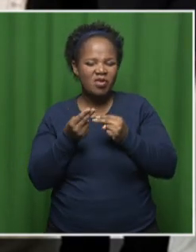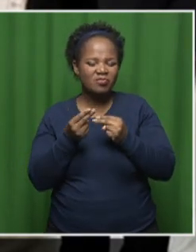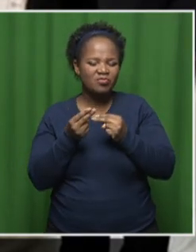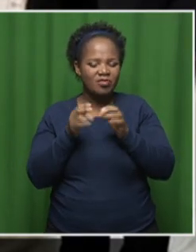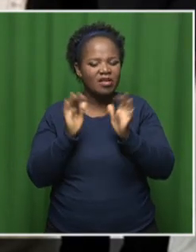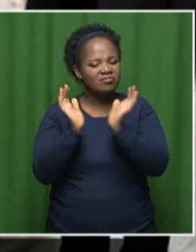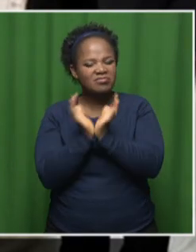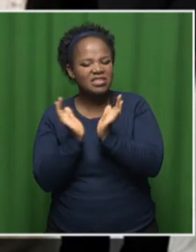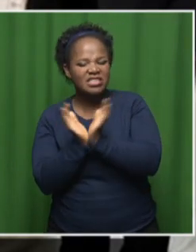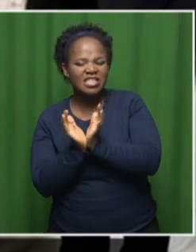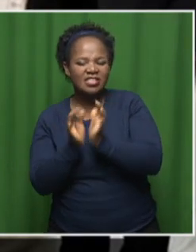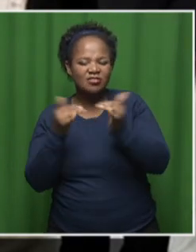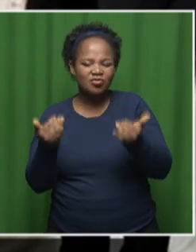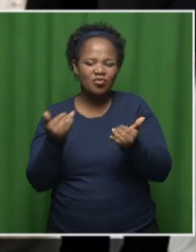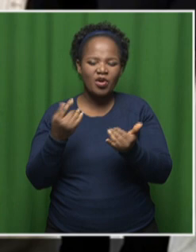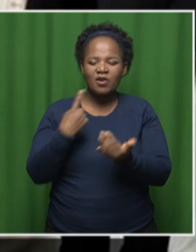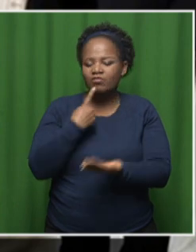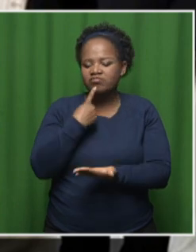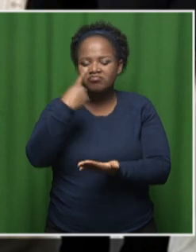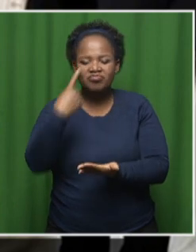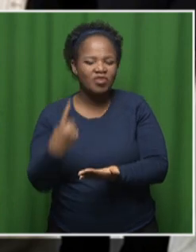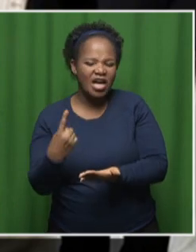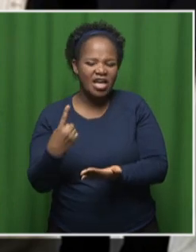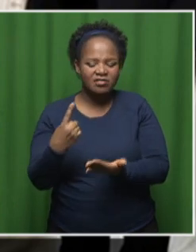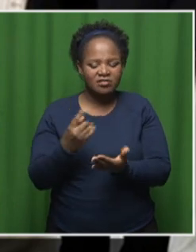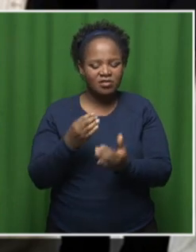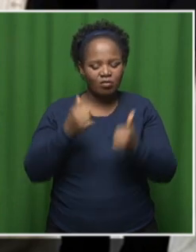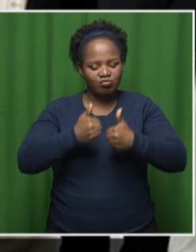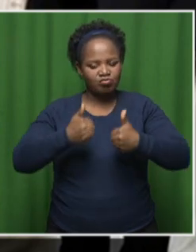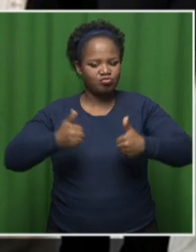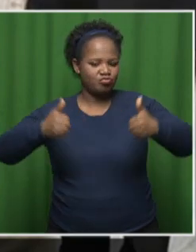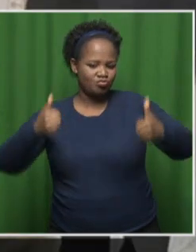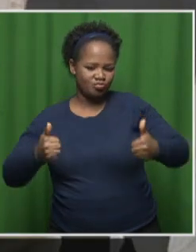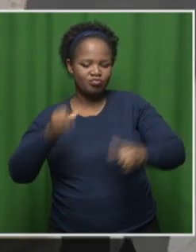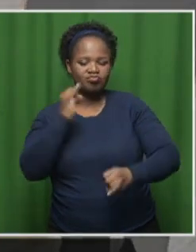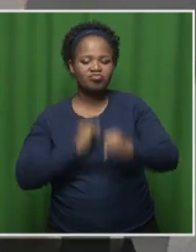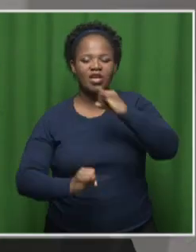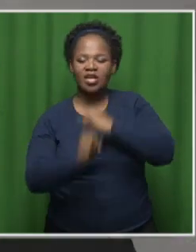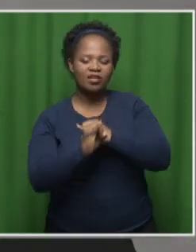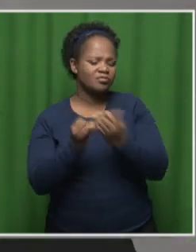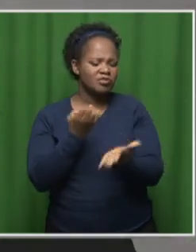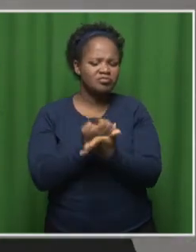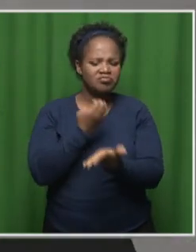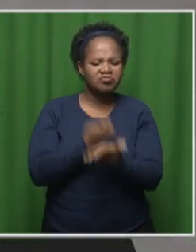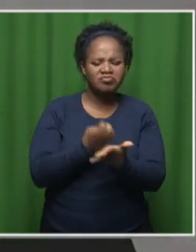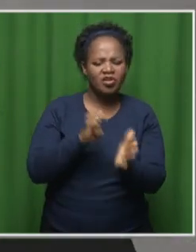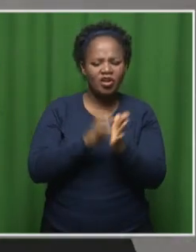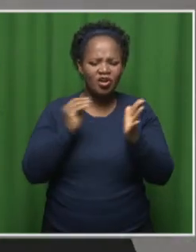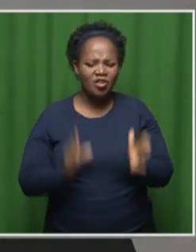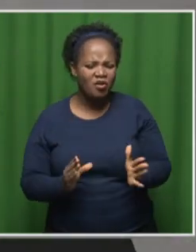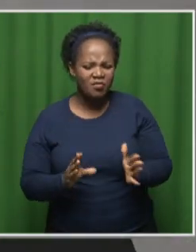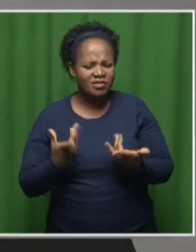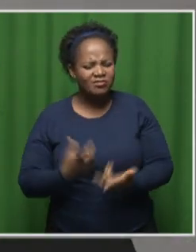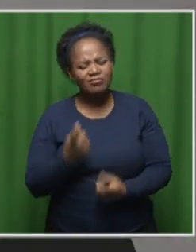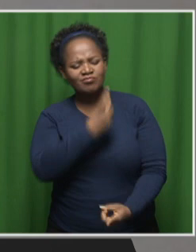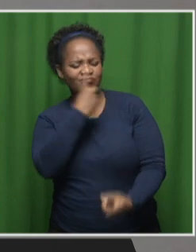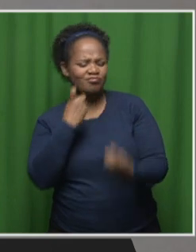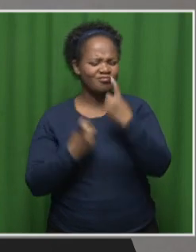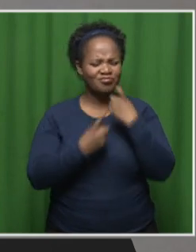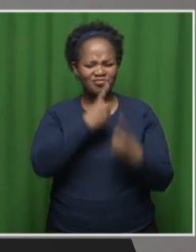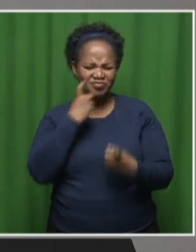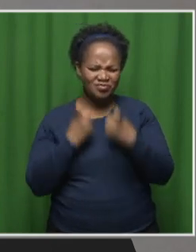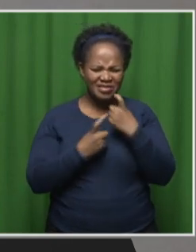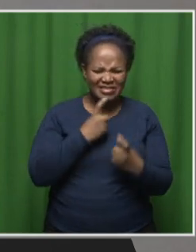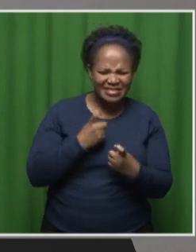we'd have to answer to a panel of international economists. And they were asking us very difficult